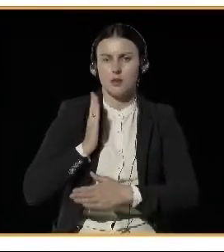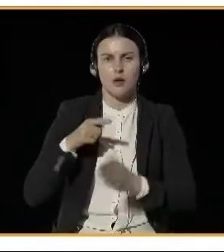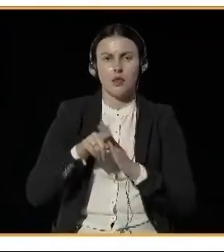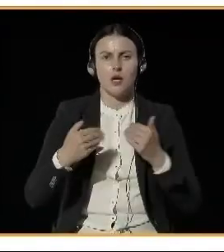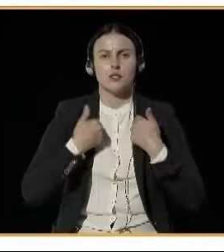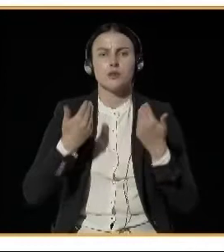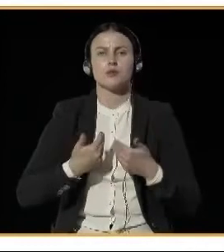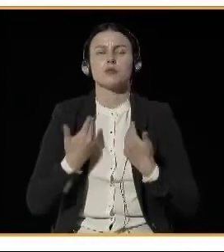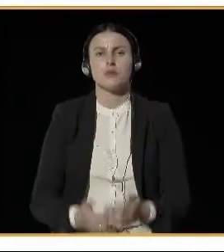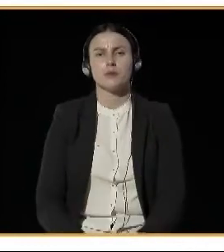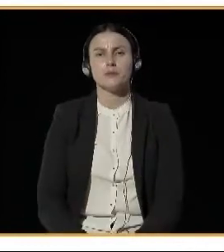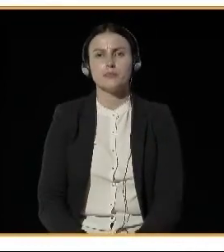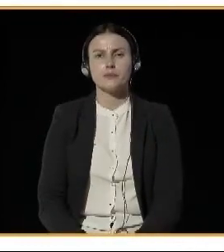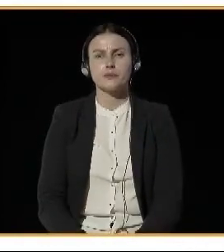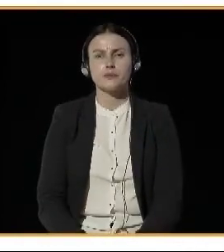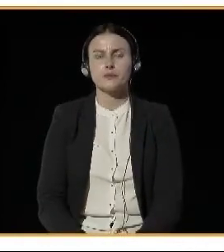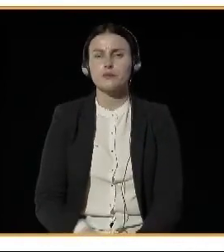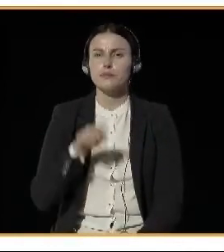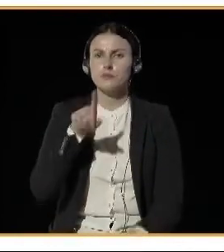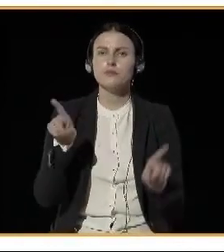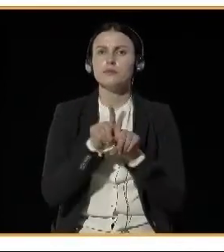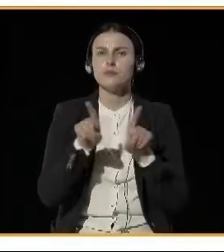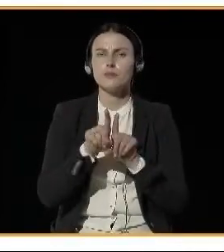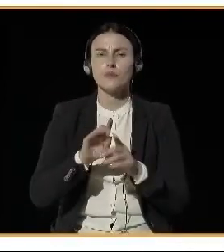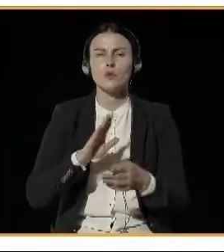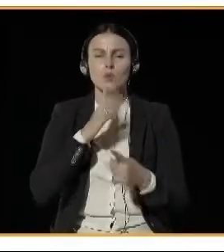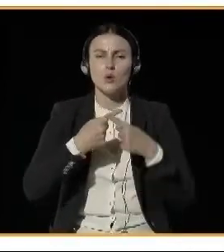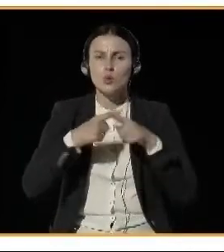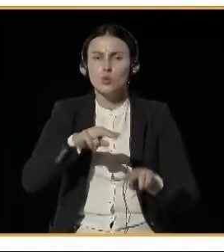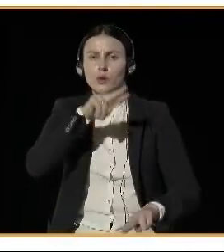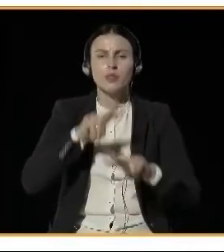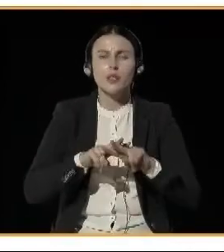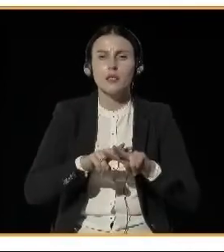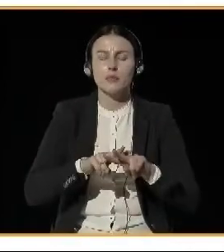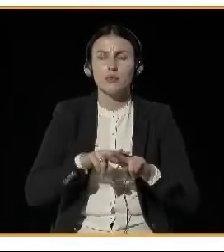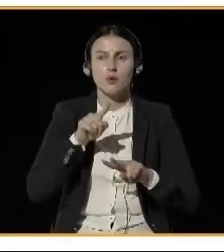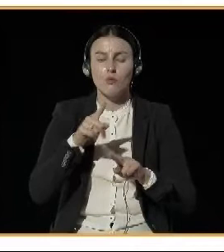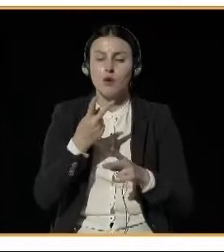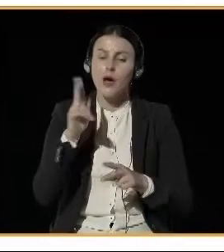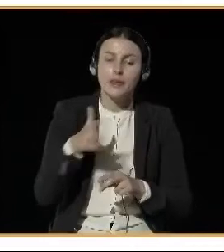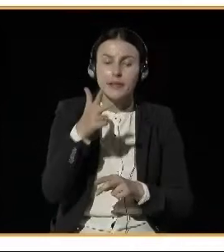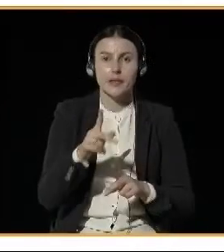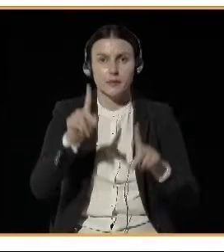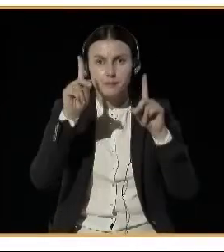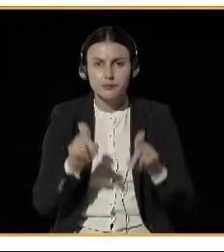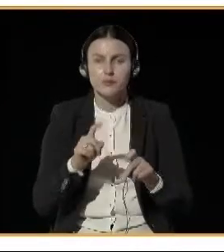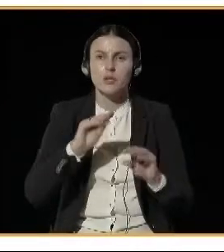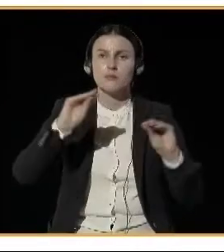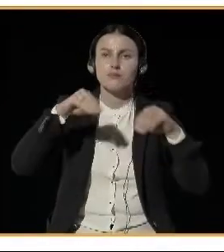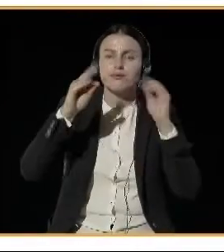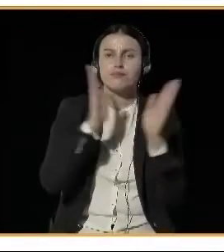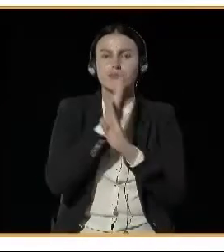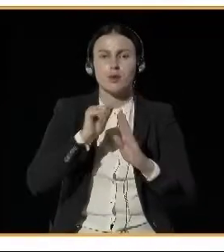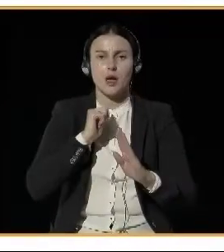the air quality passes the legal health limit. And the most common actions that we use are public warnings